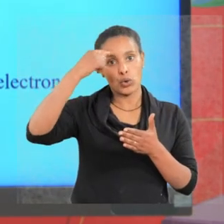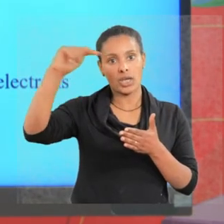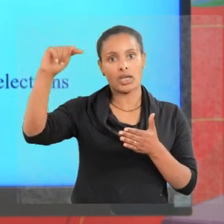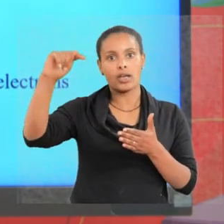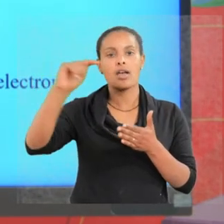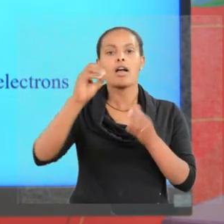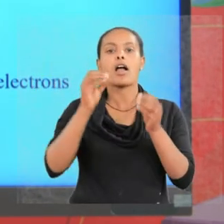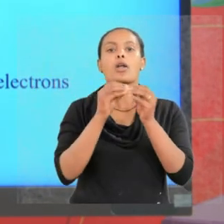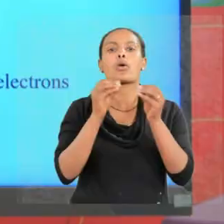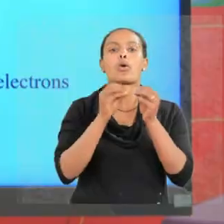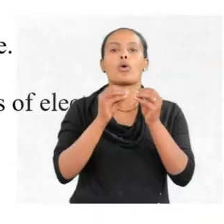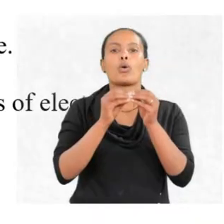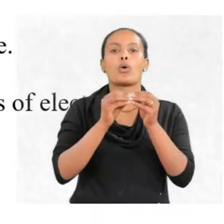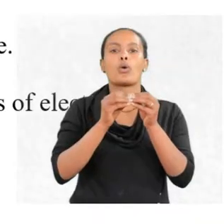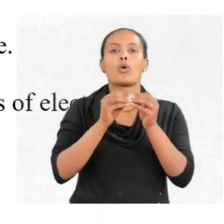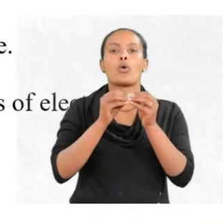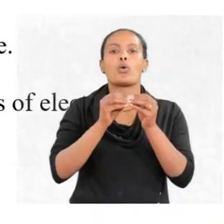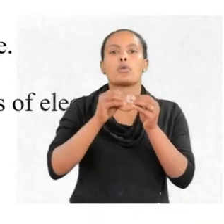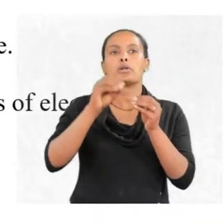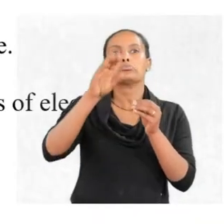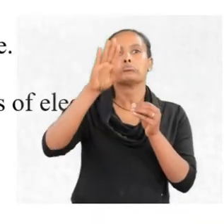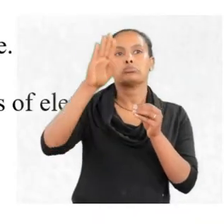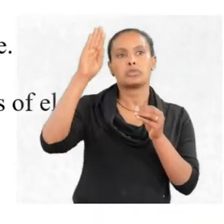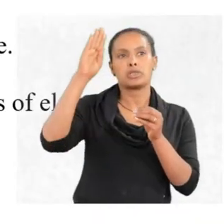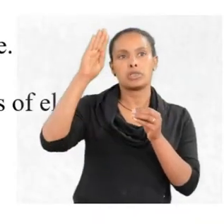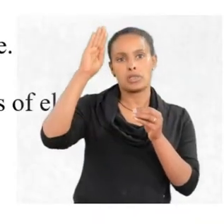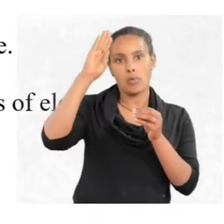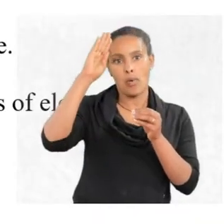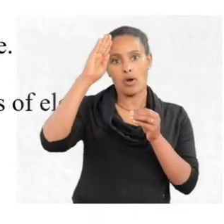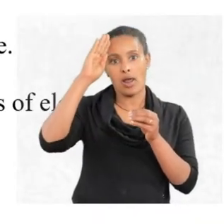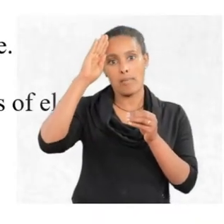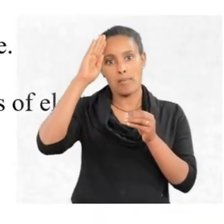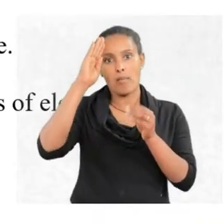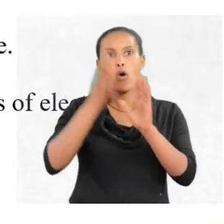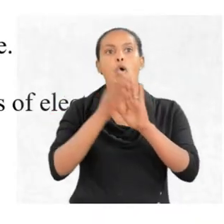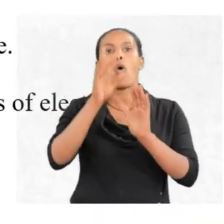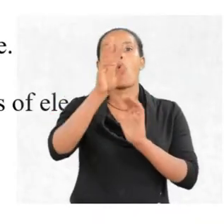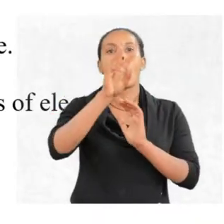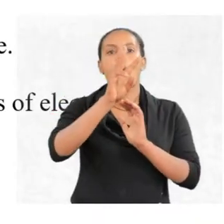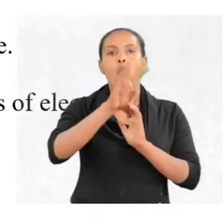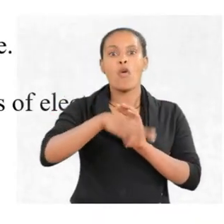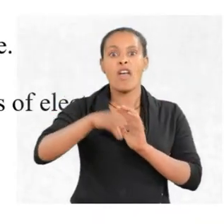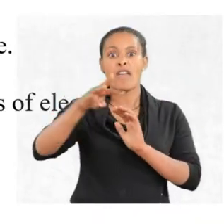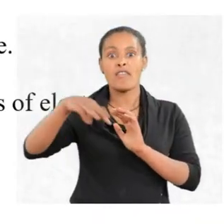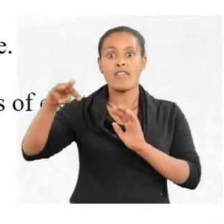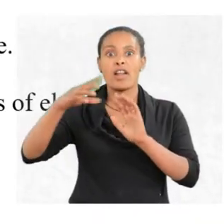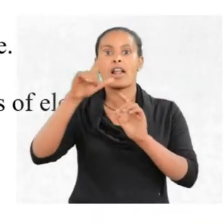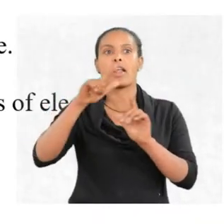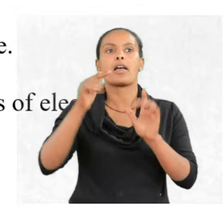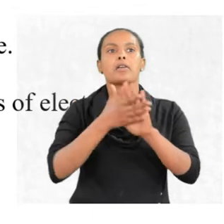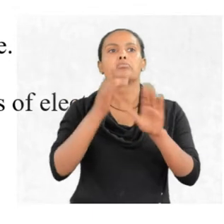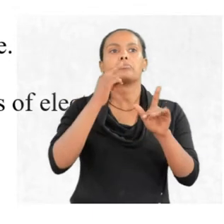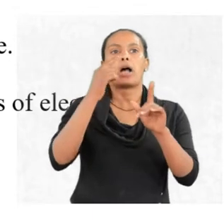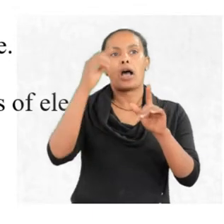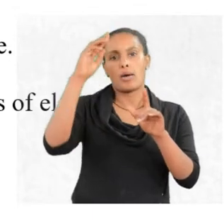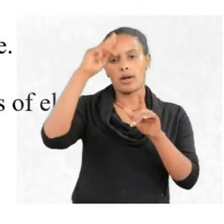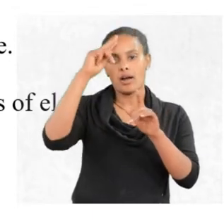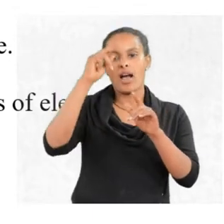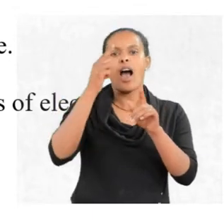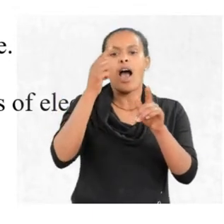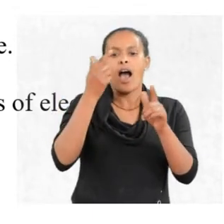calculates the de Broglie wavelengths, tell the Heisenberg's Uncertainty